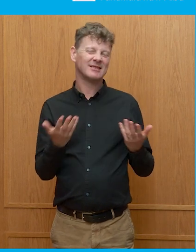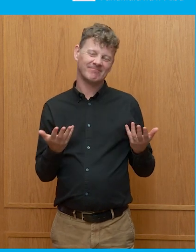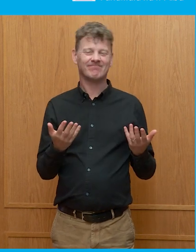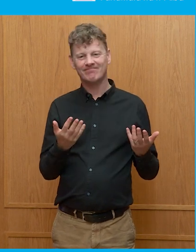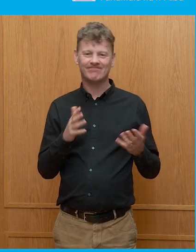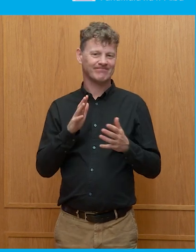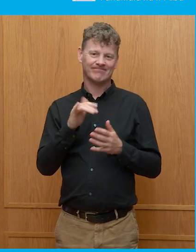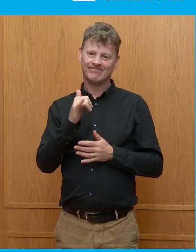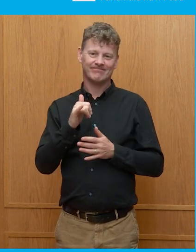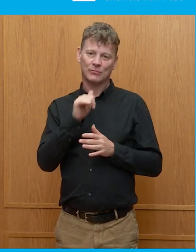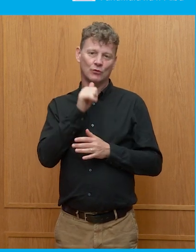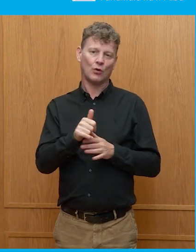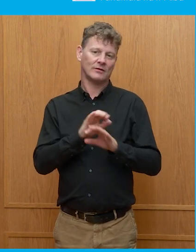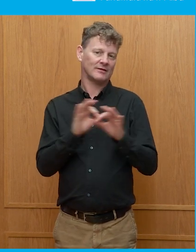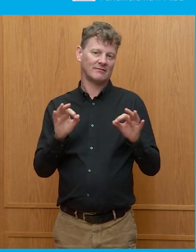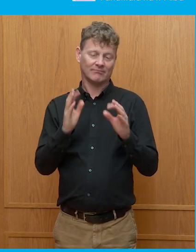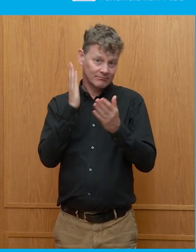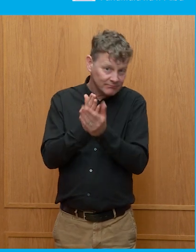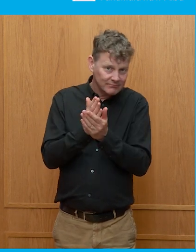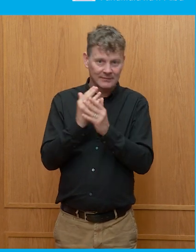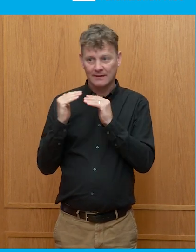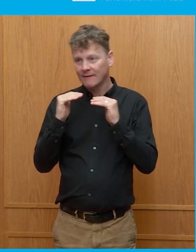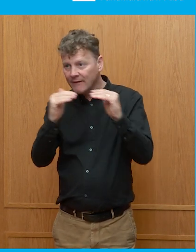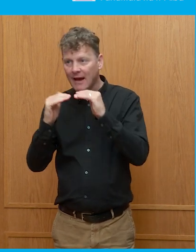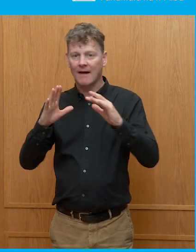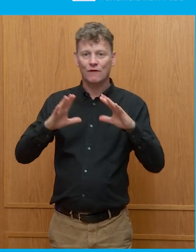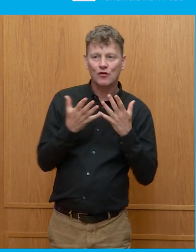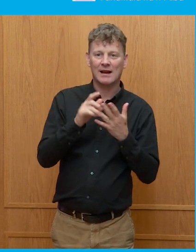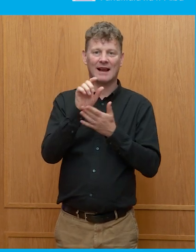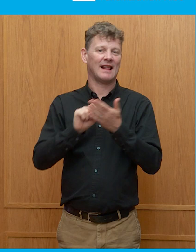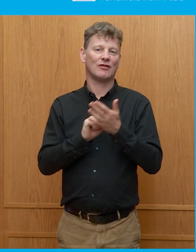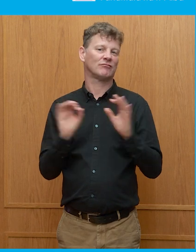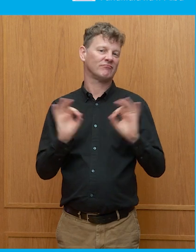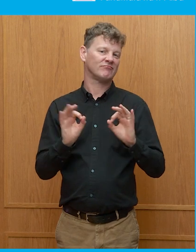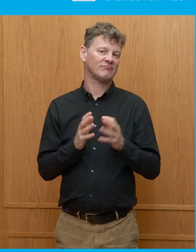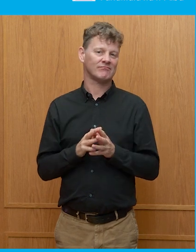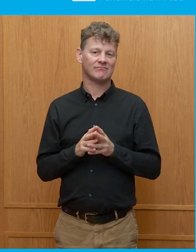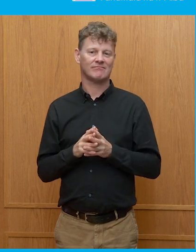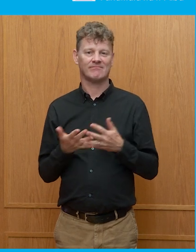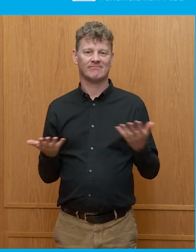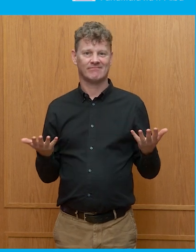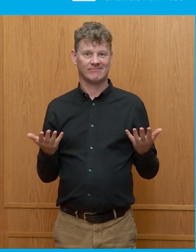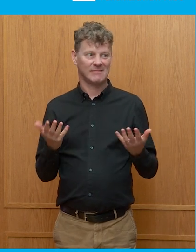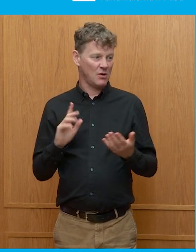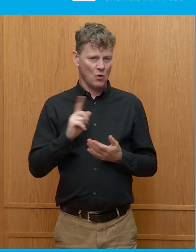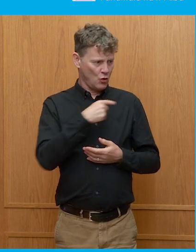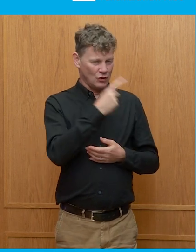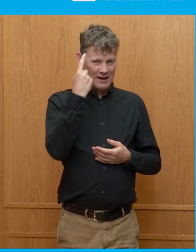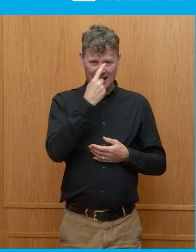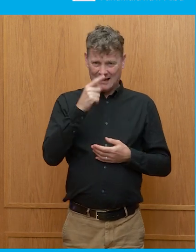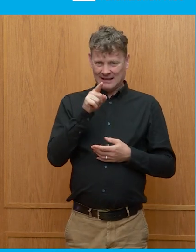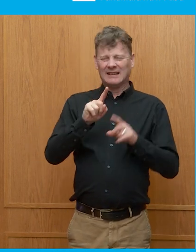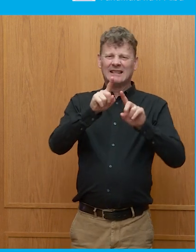not. And I therefore wonder what you think, in these different